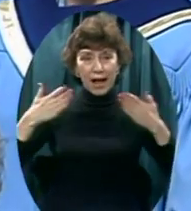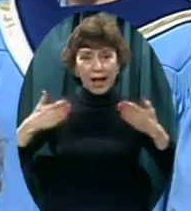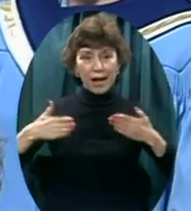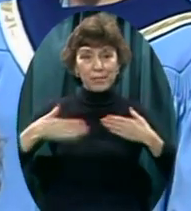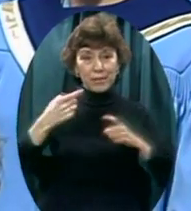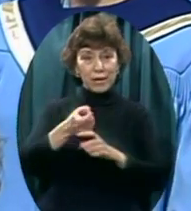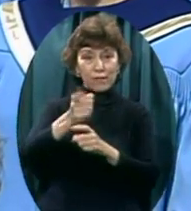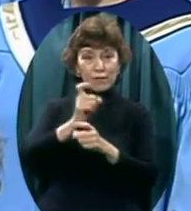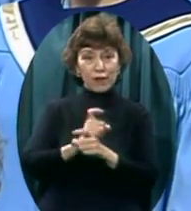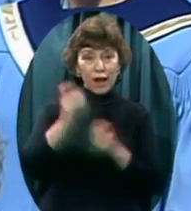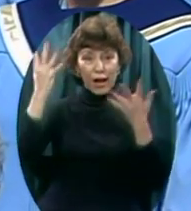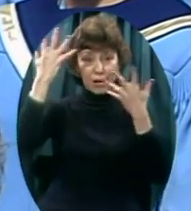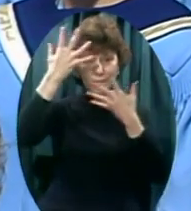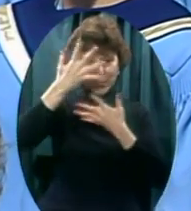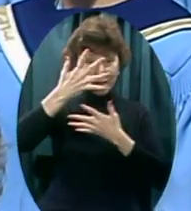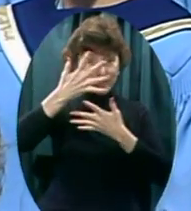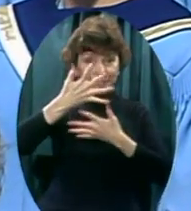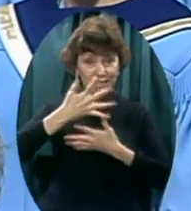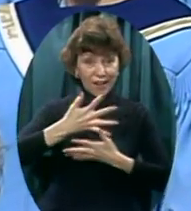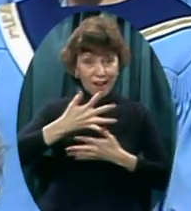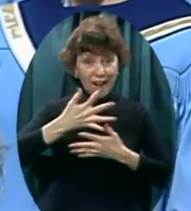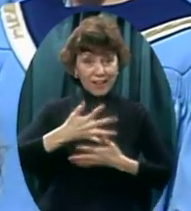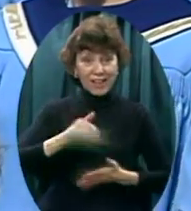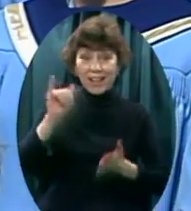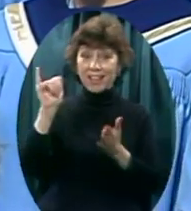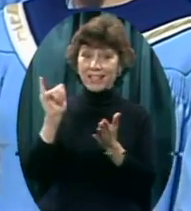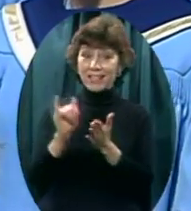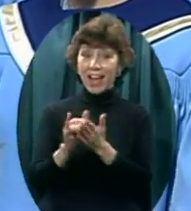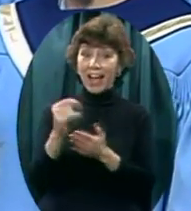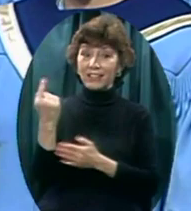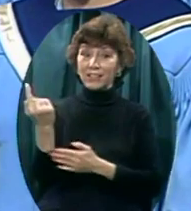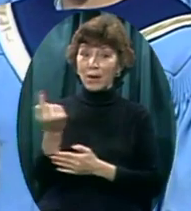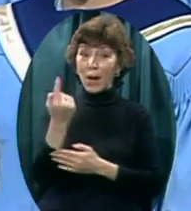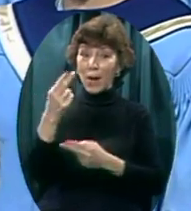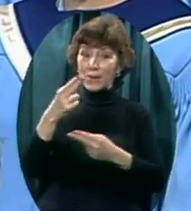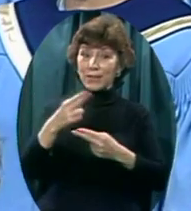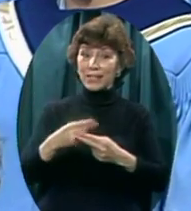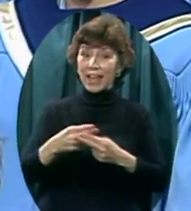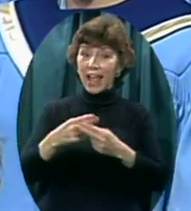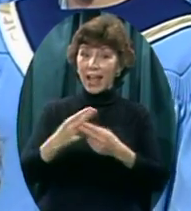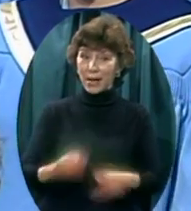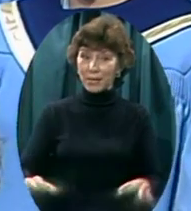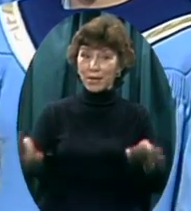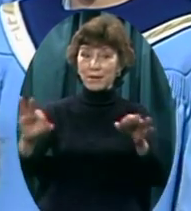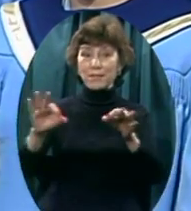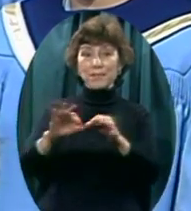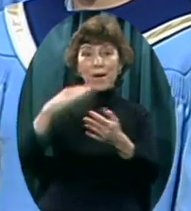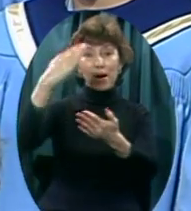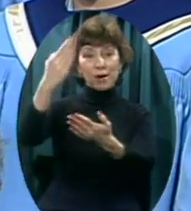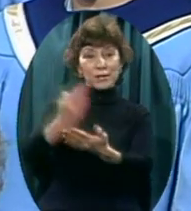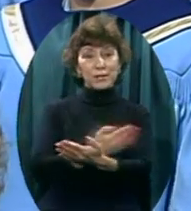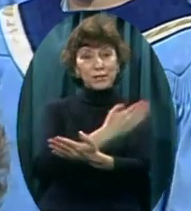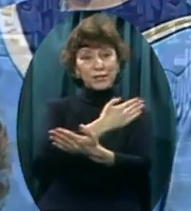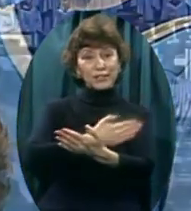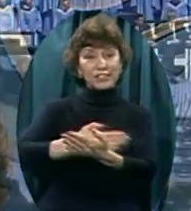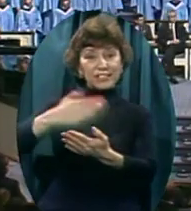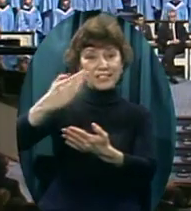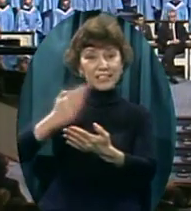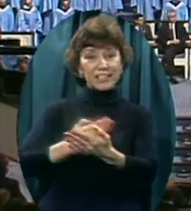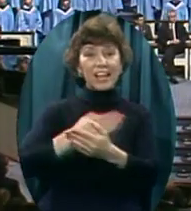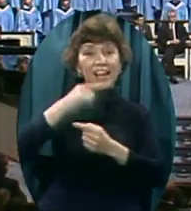This, the only name we're singing of,